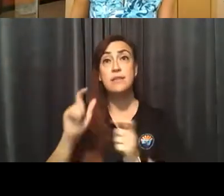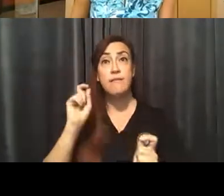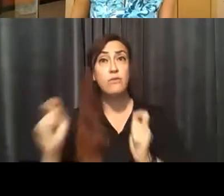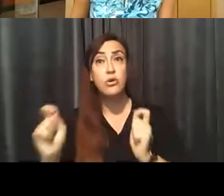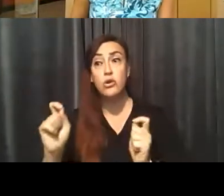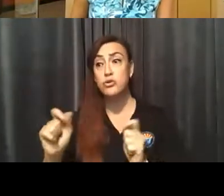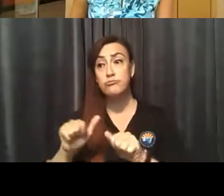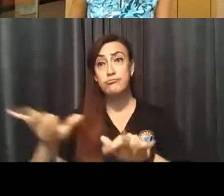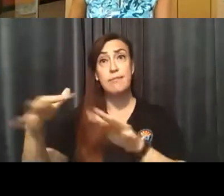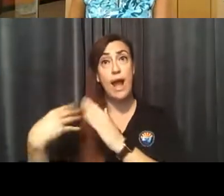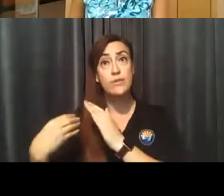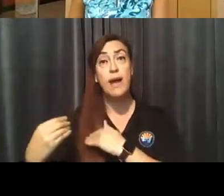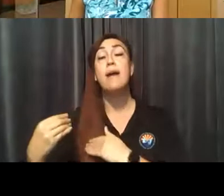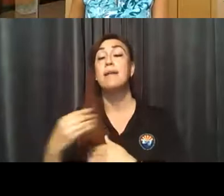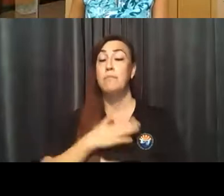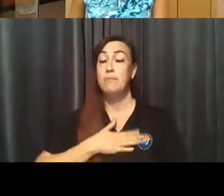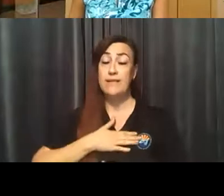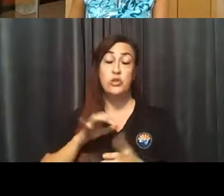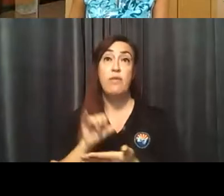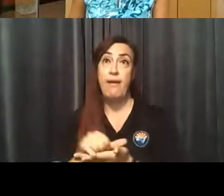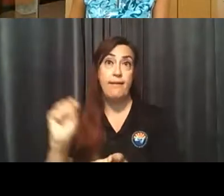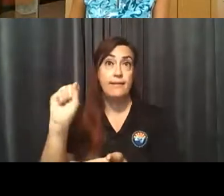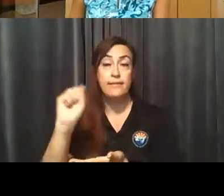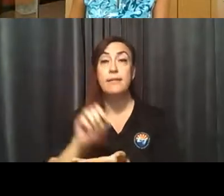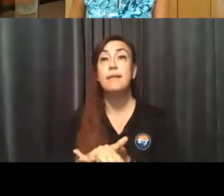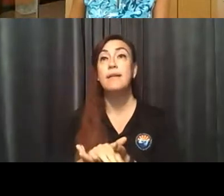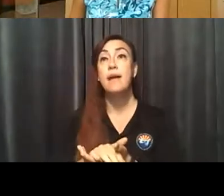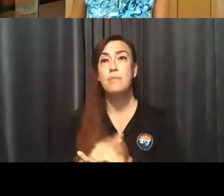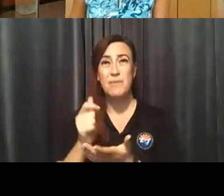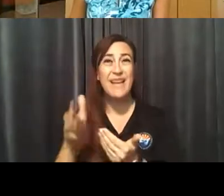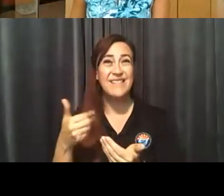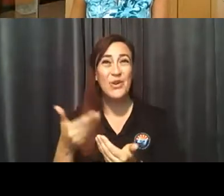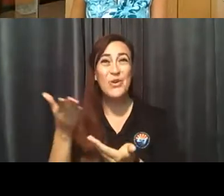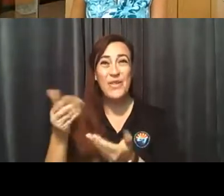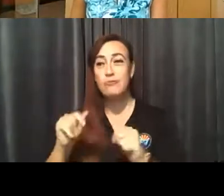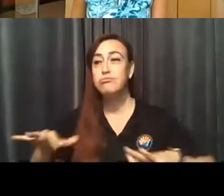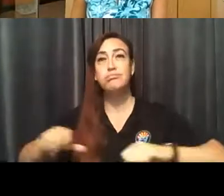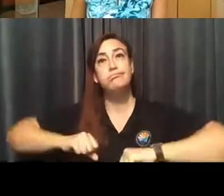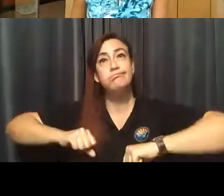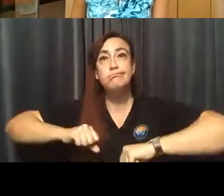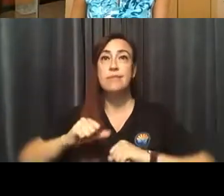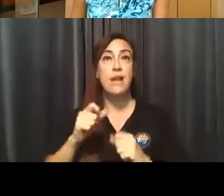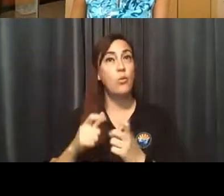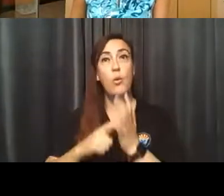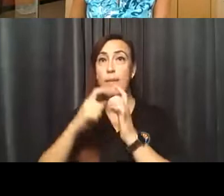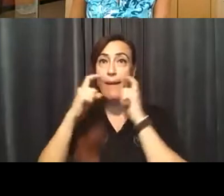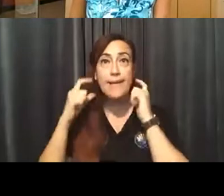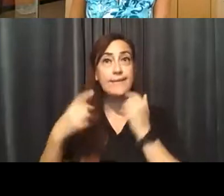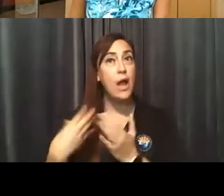Please go ahead and hold some classes outdoors and it's a little bit easier that way. There's no mask requirement outdoors.